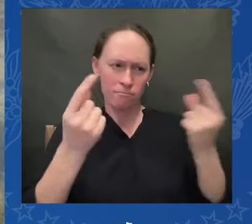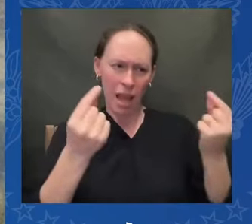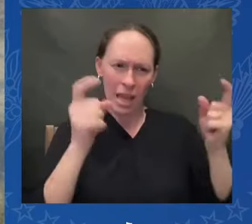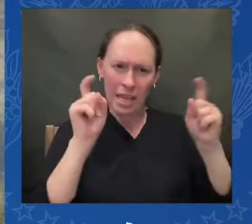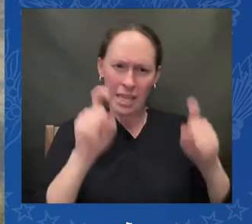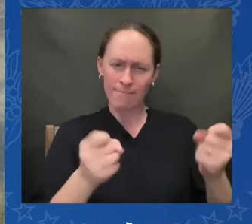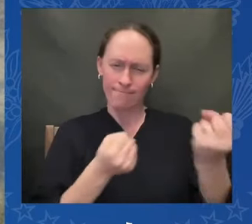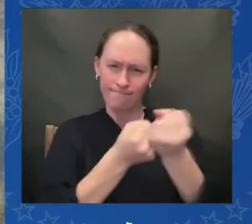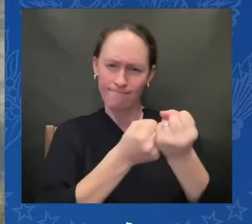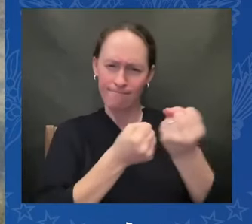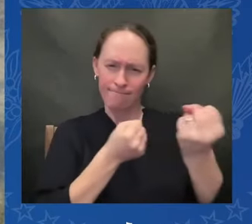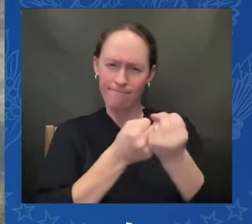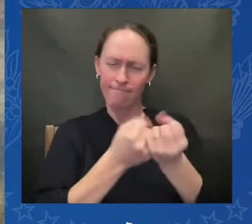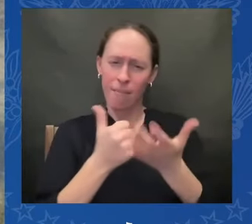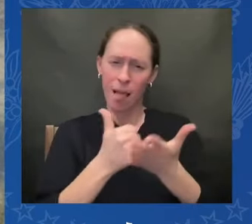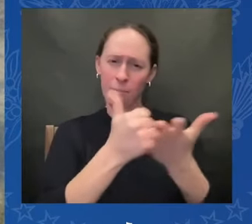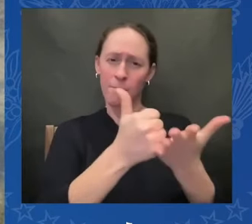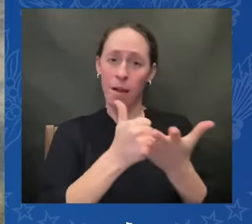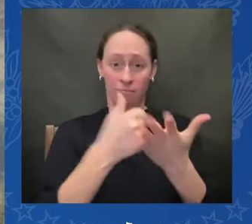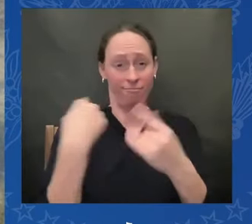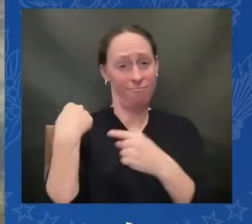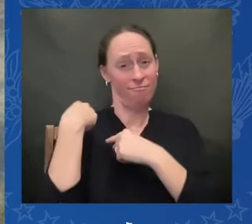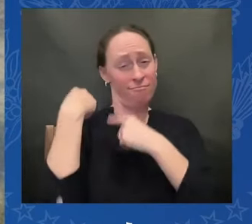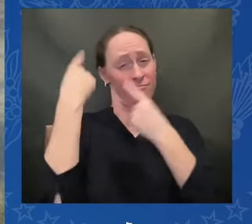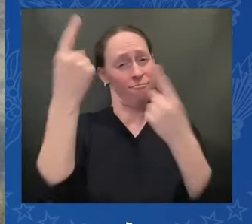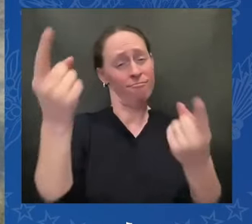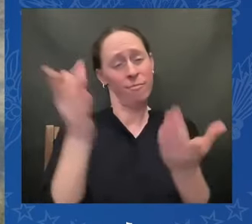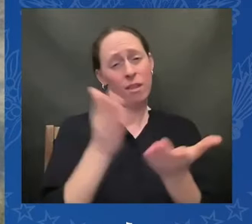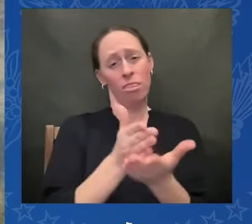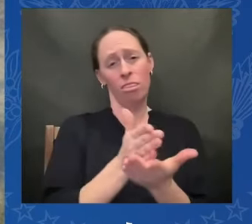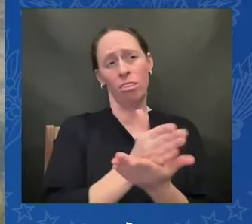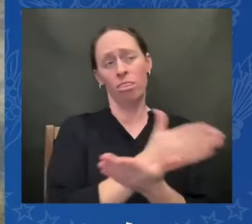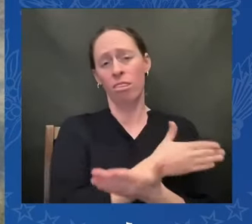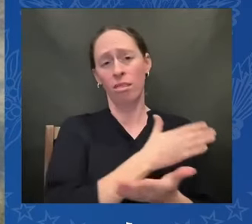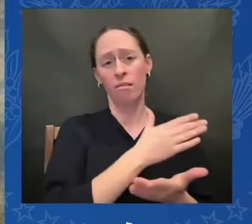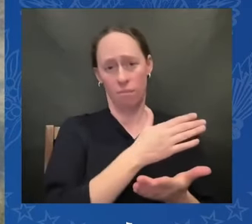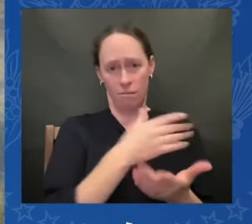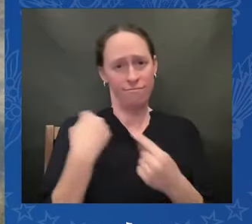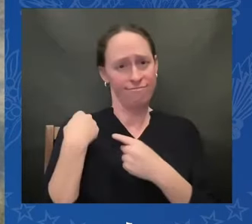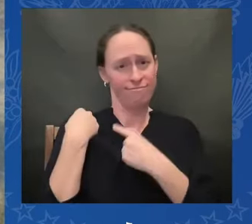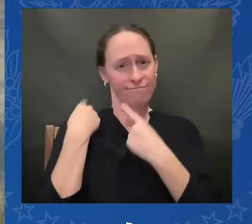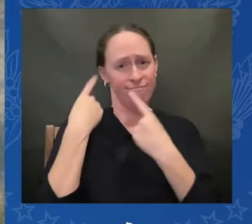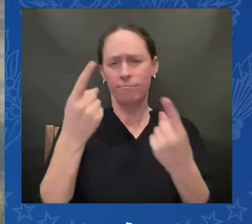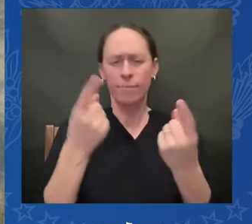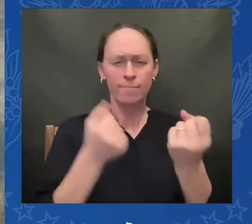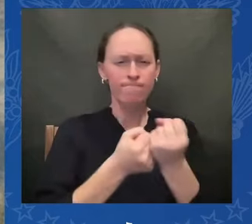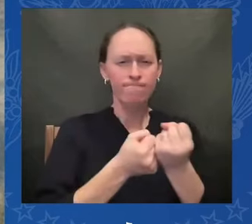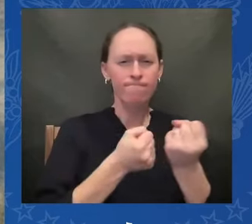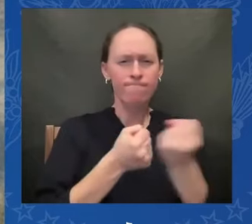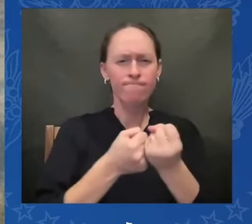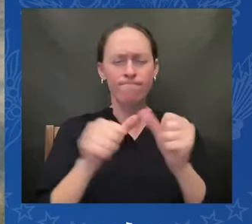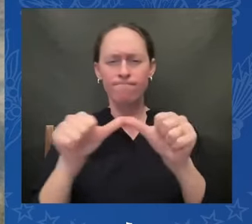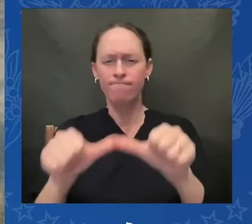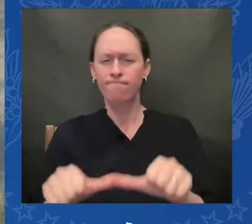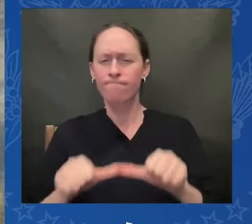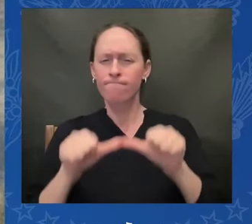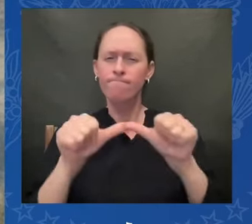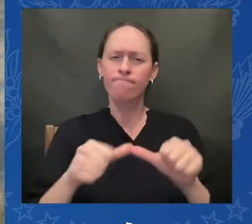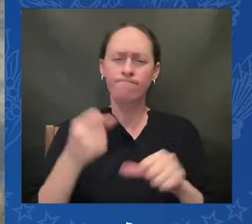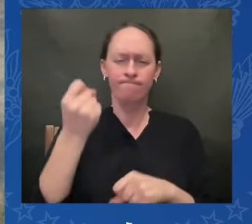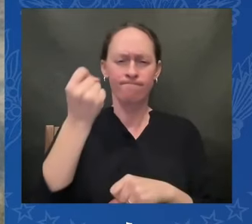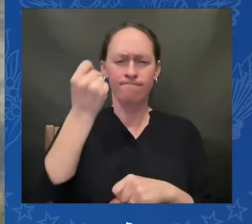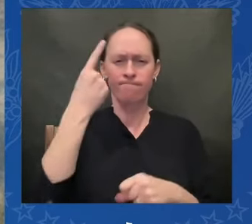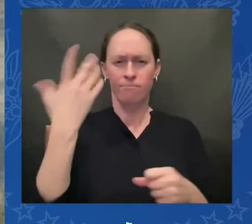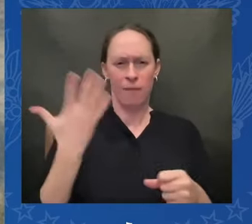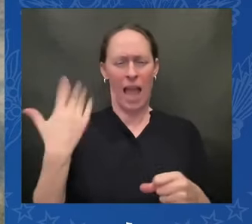and outright ignored from infrastructure to education to the crisis of missing and